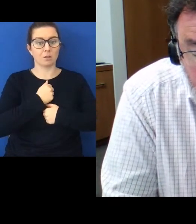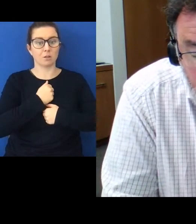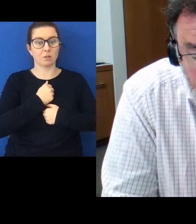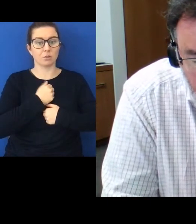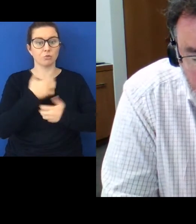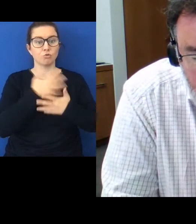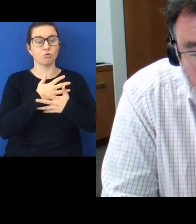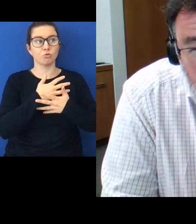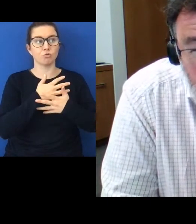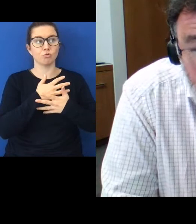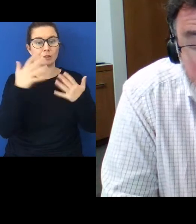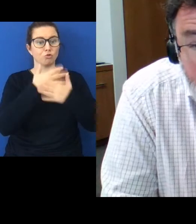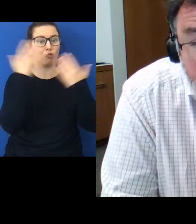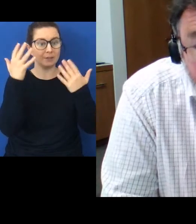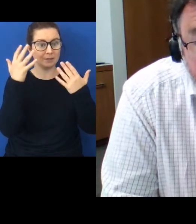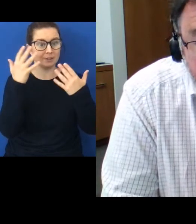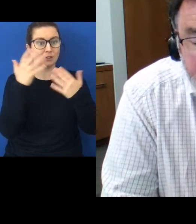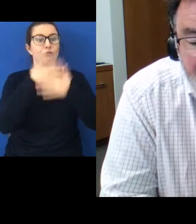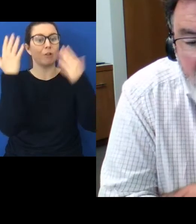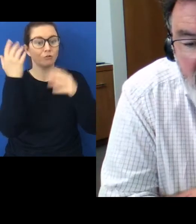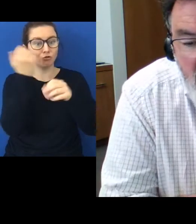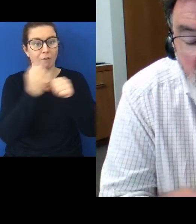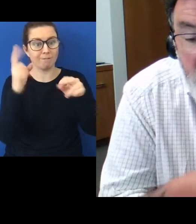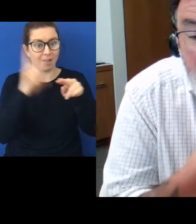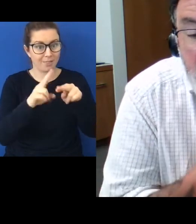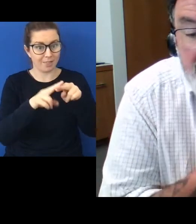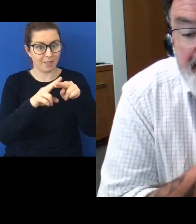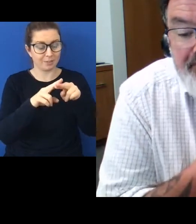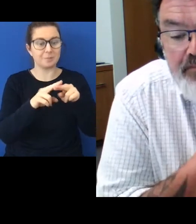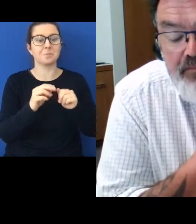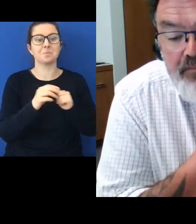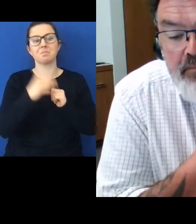-great-great-great-grandfather, Te Kou Rehua,